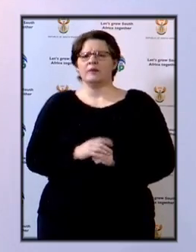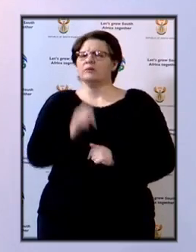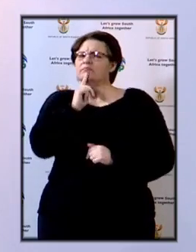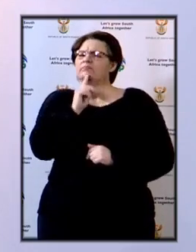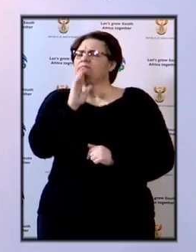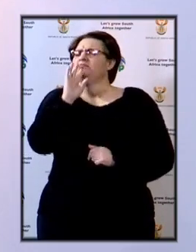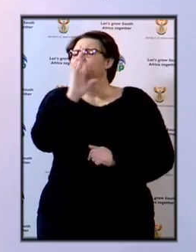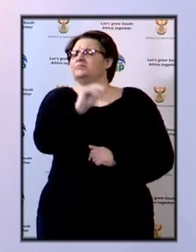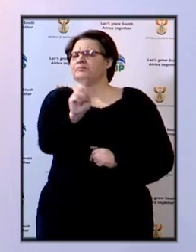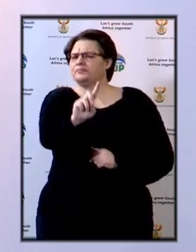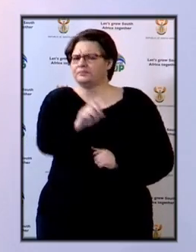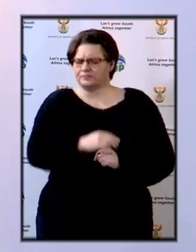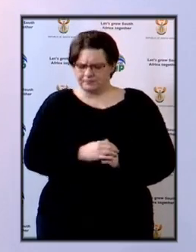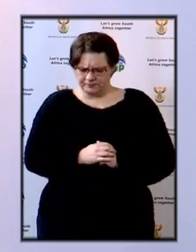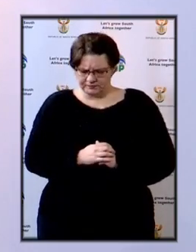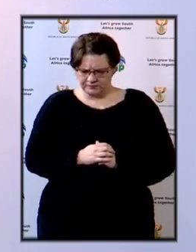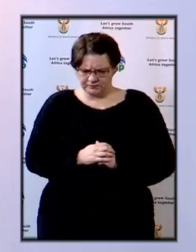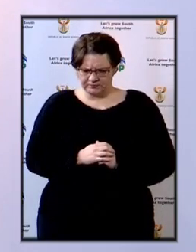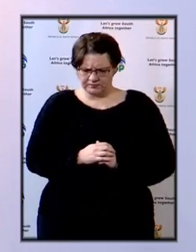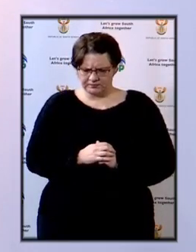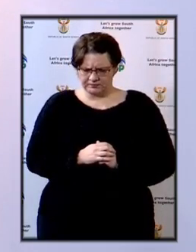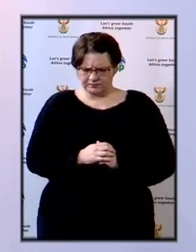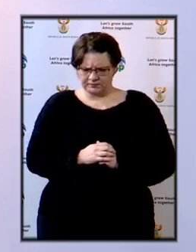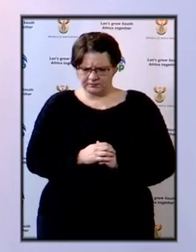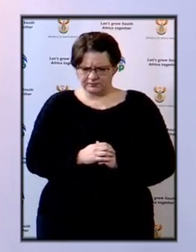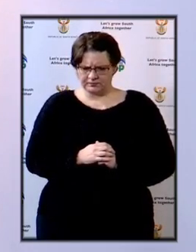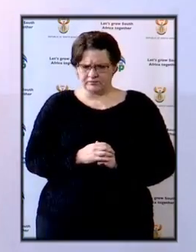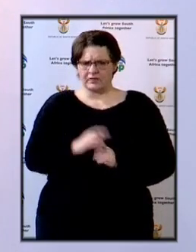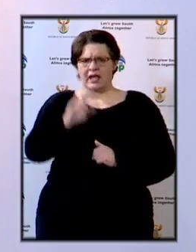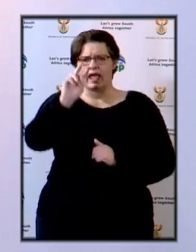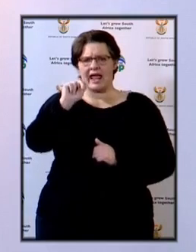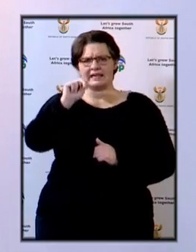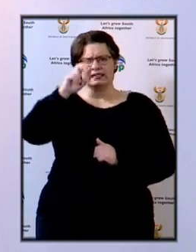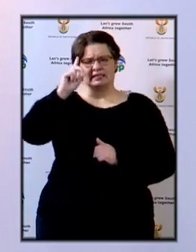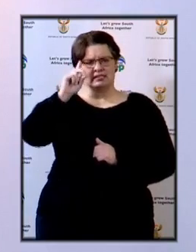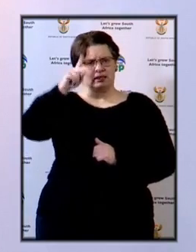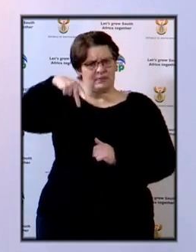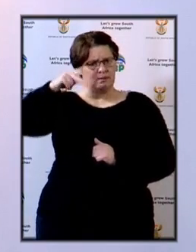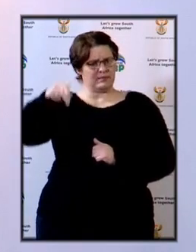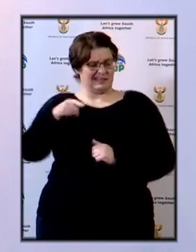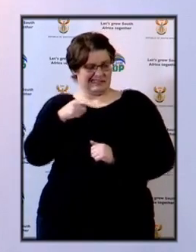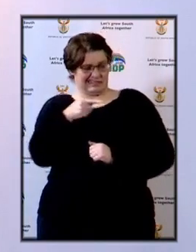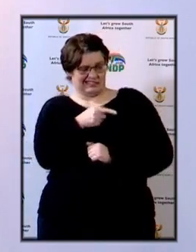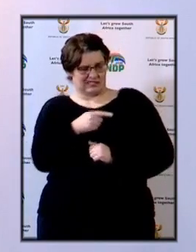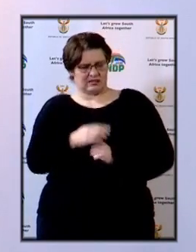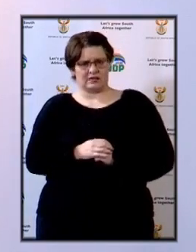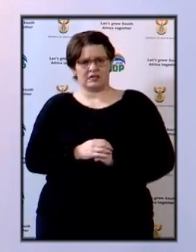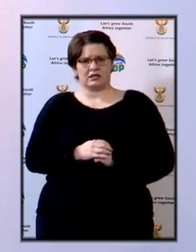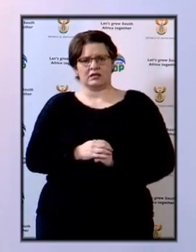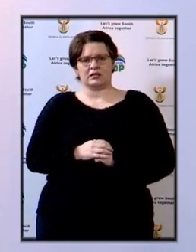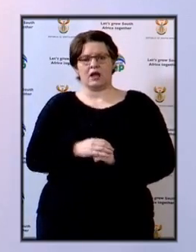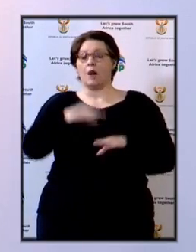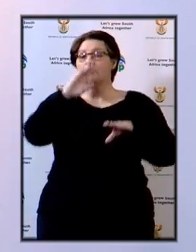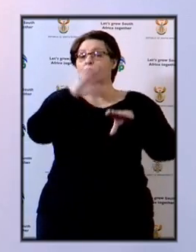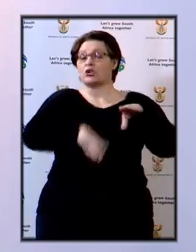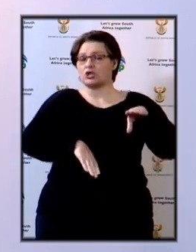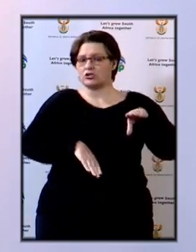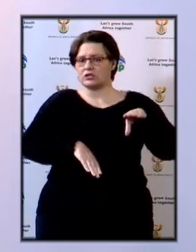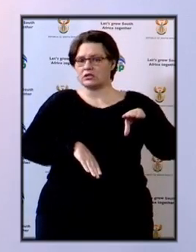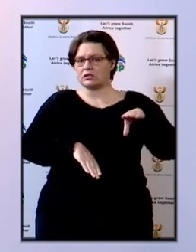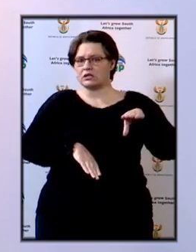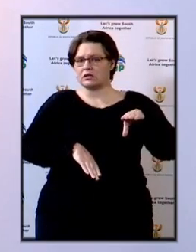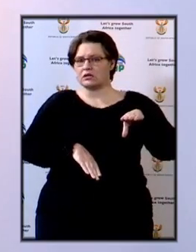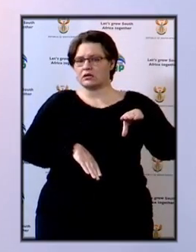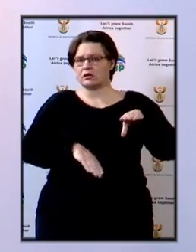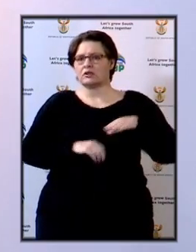She's asking, her question is directed to the NDPP. Do you expect this prosecution to be